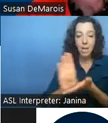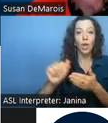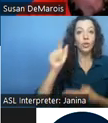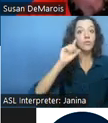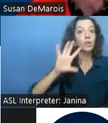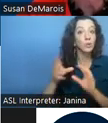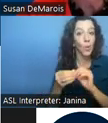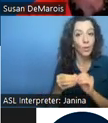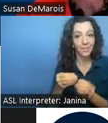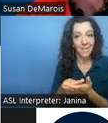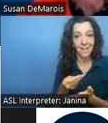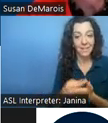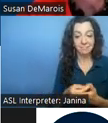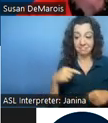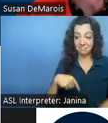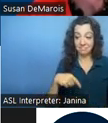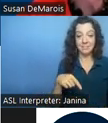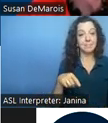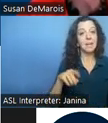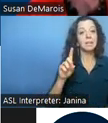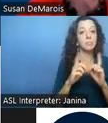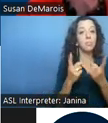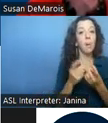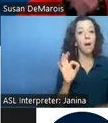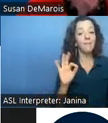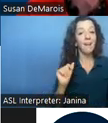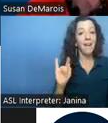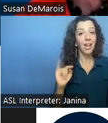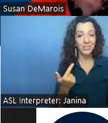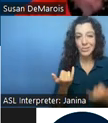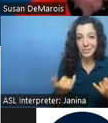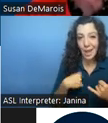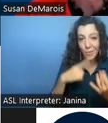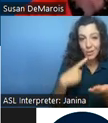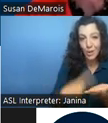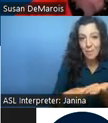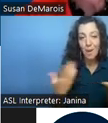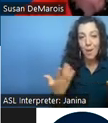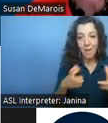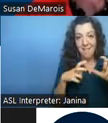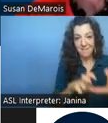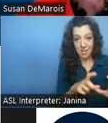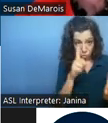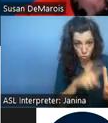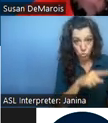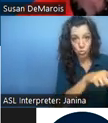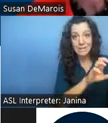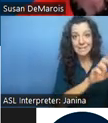department of aging where will be focused today on on investments made to the department and through the department